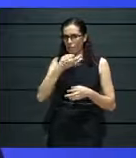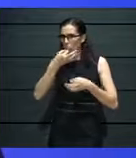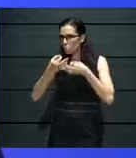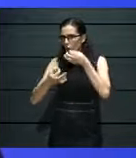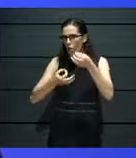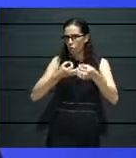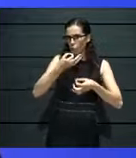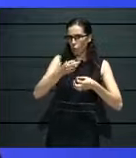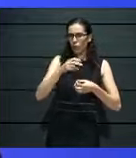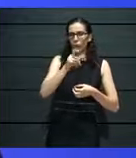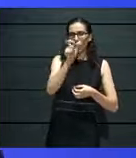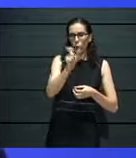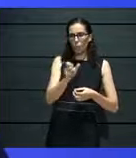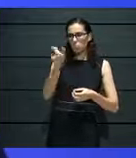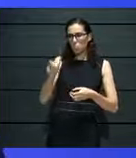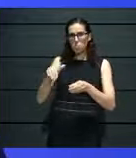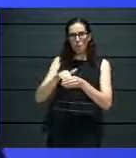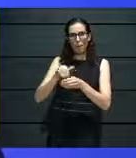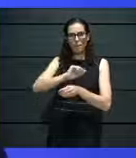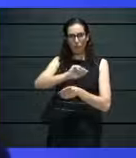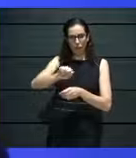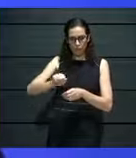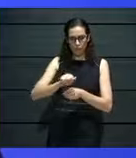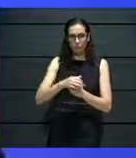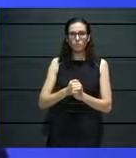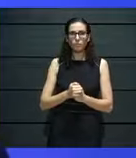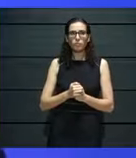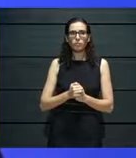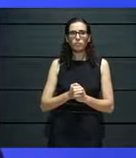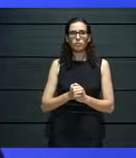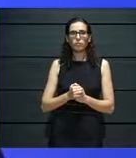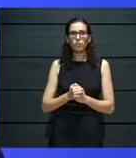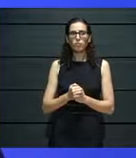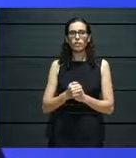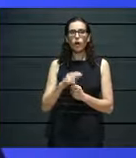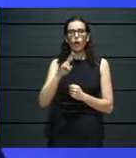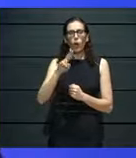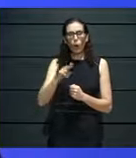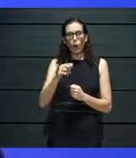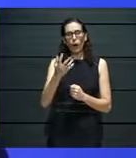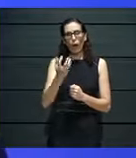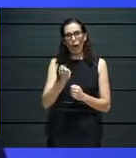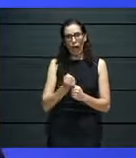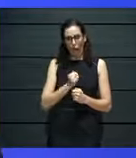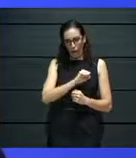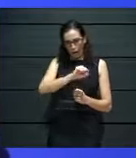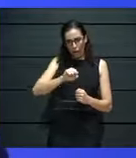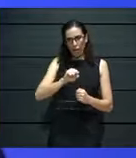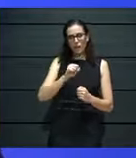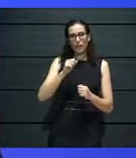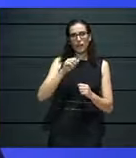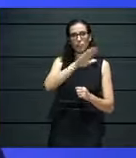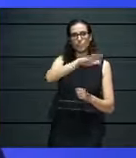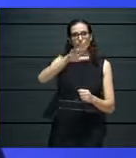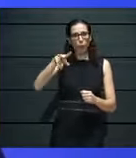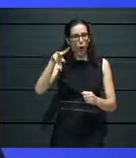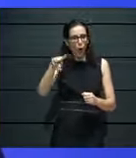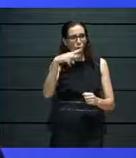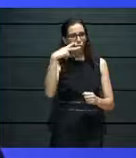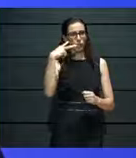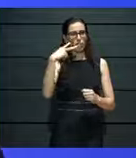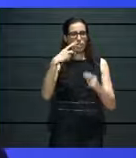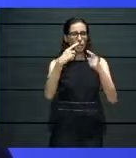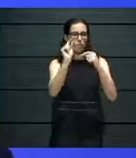about Electronic Music Malta is that we have a slightly different type of audience. Because we are like an artist collective that has the